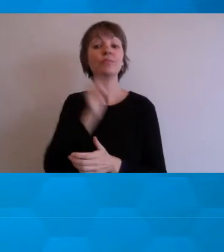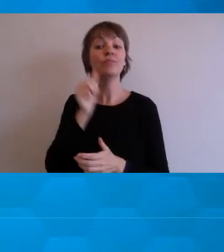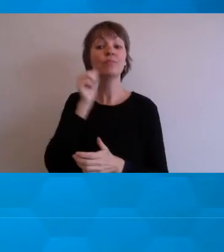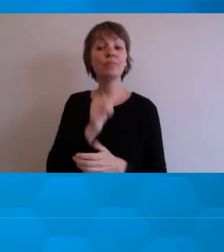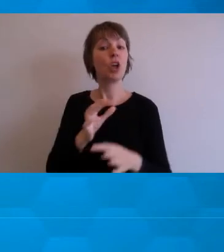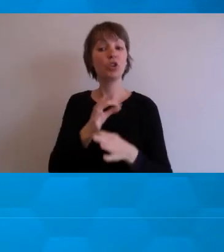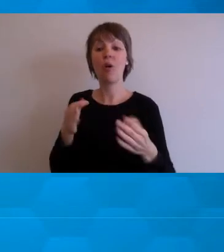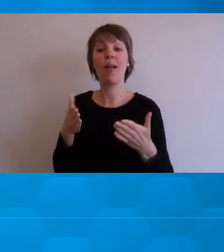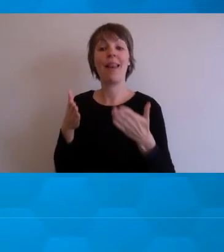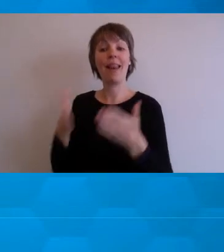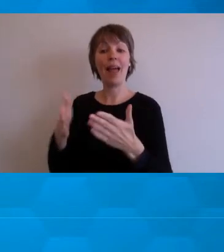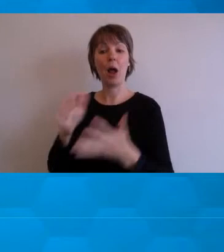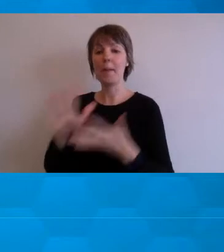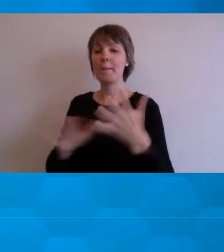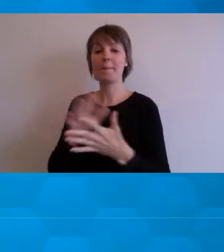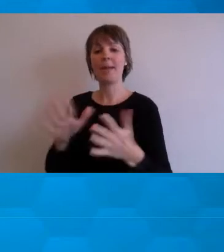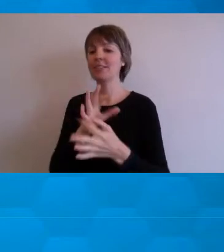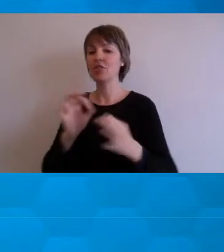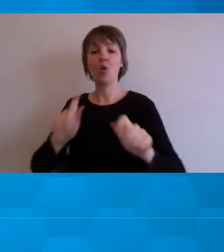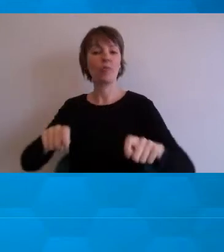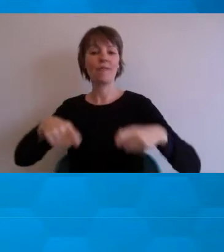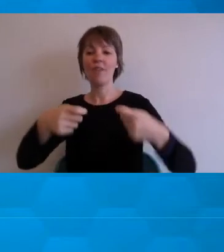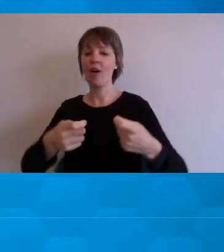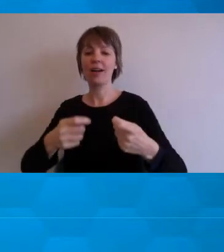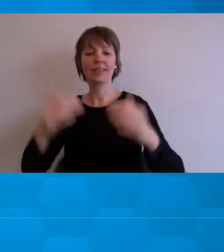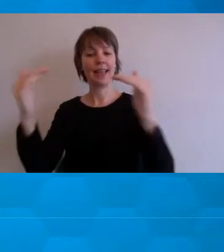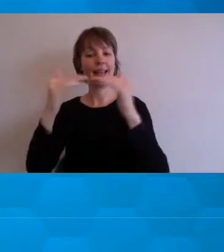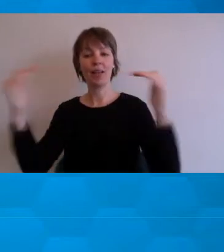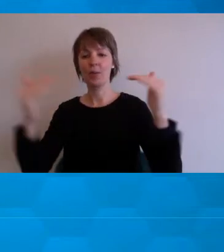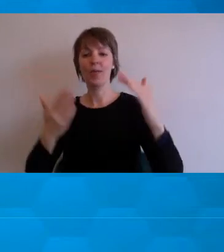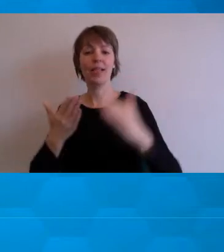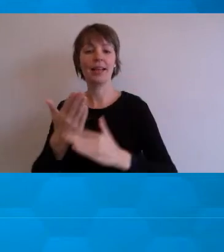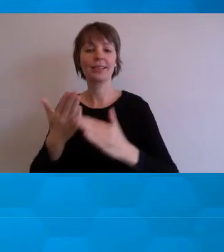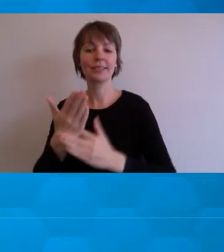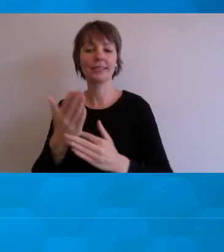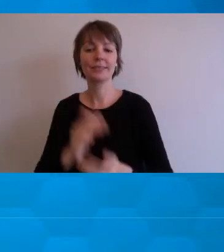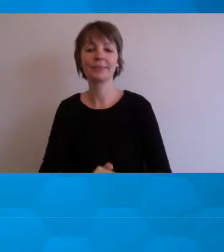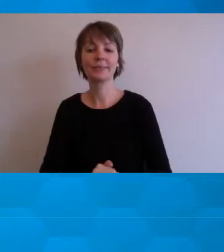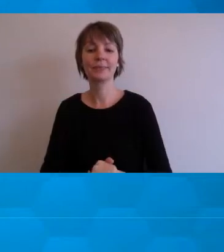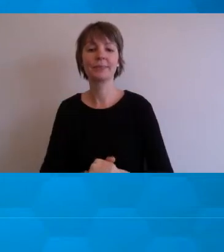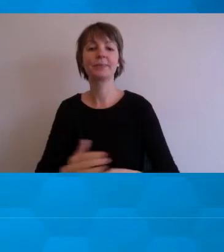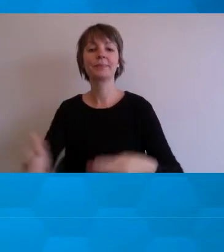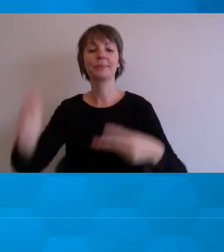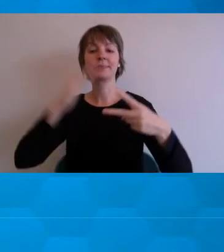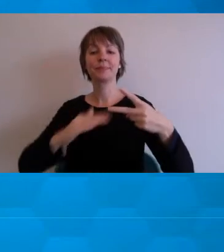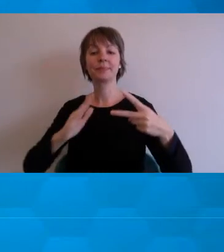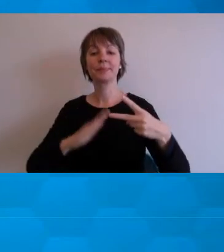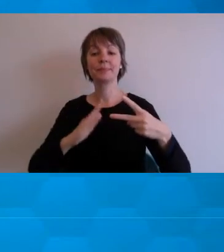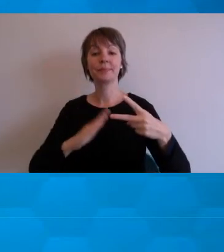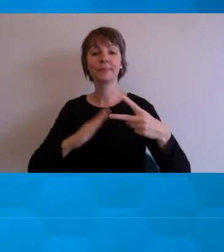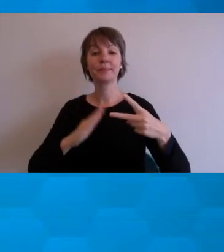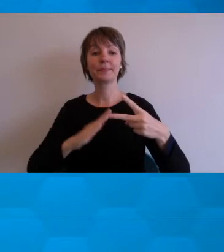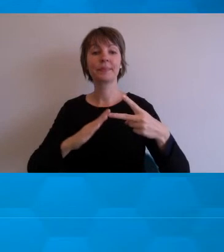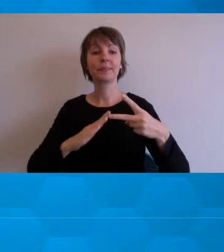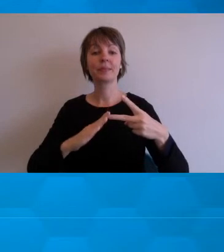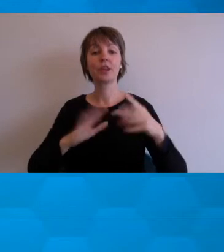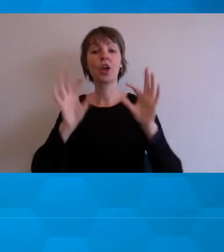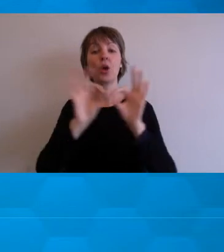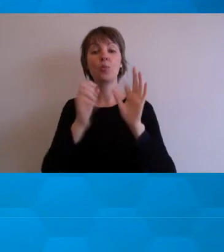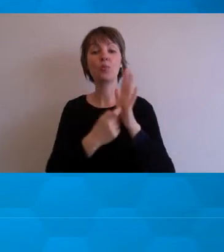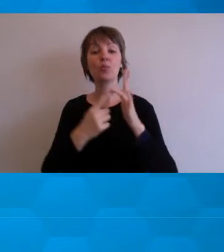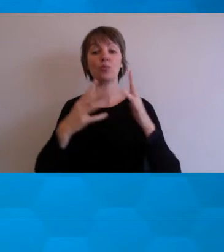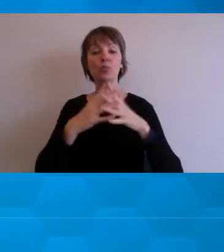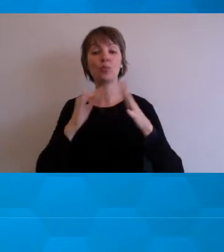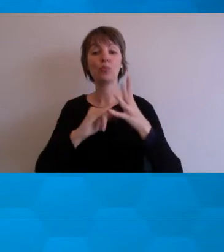to provide equal access. Tip number two. Avoid browser lockdown. Browser